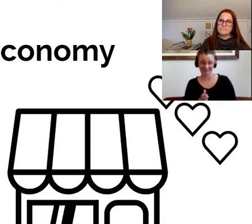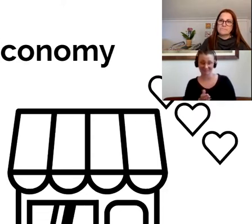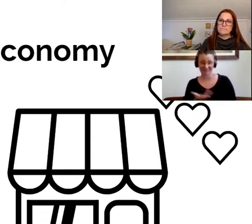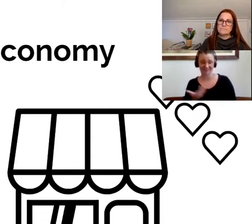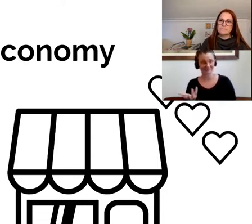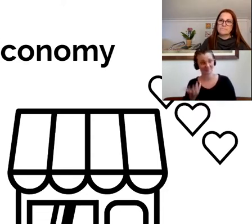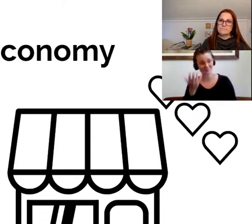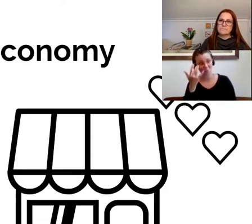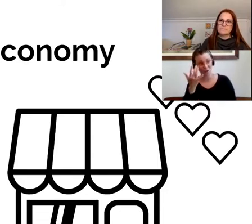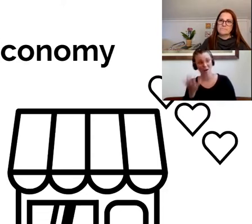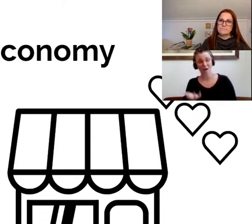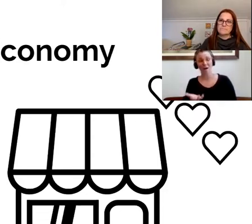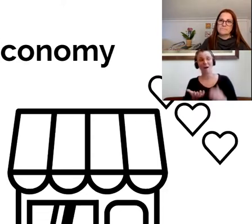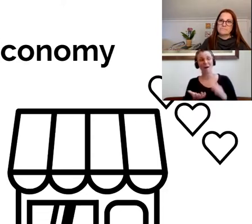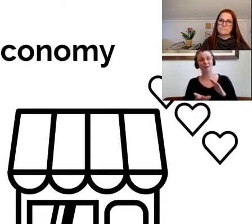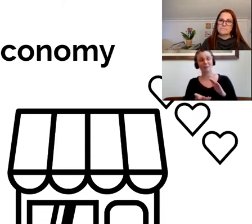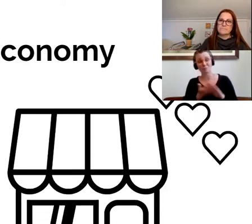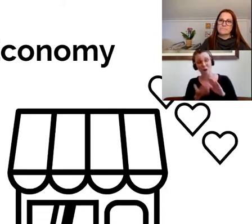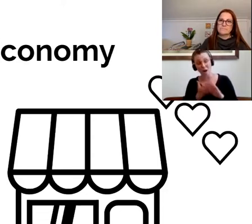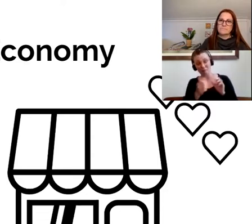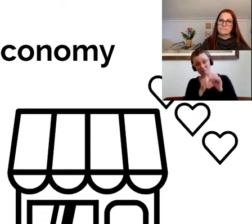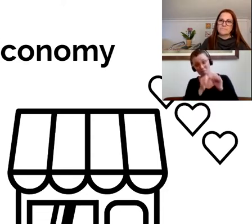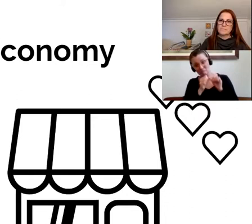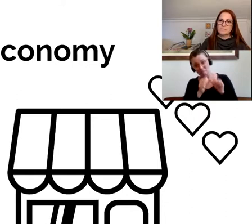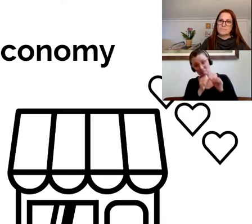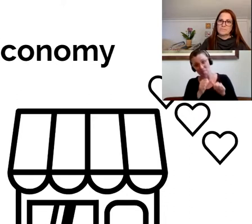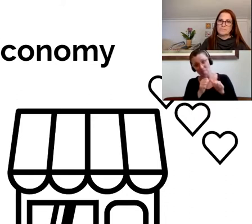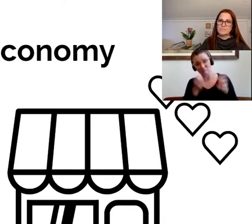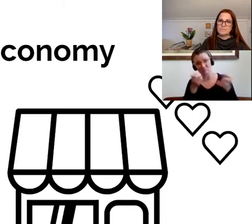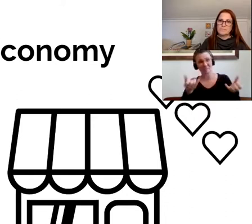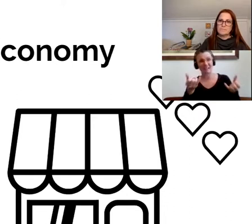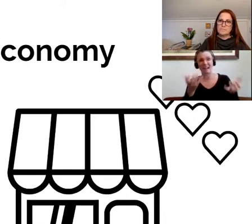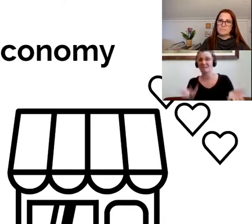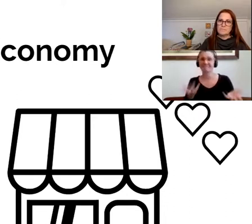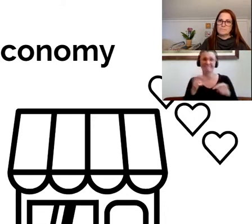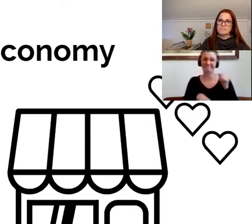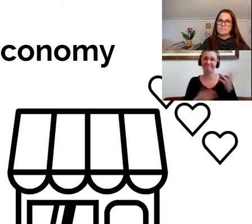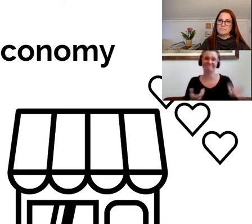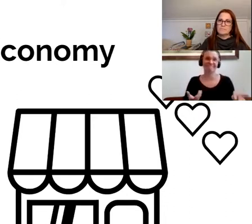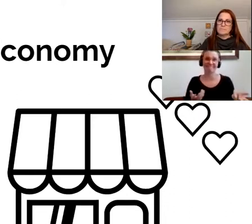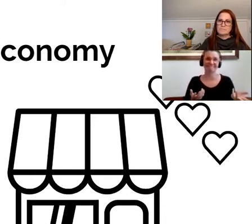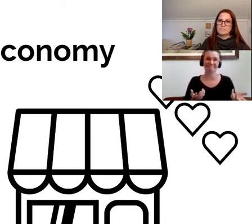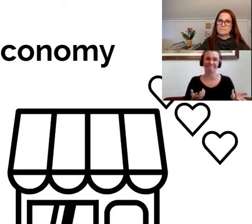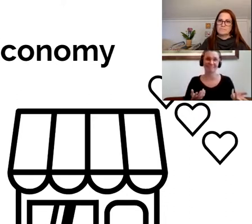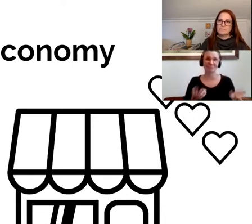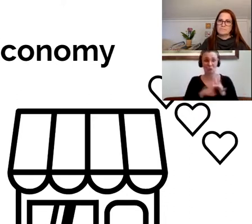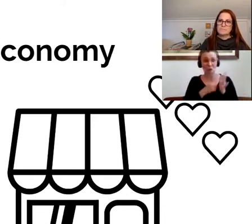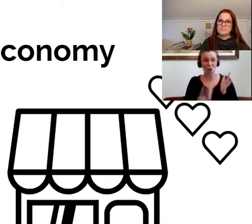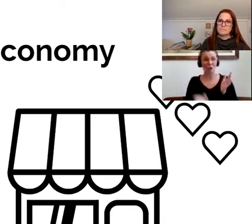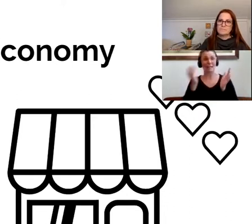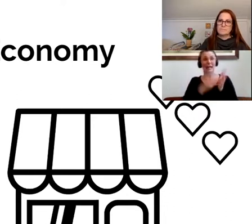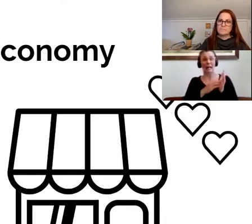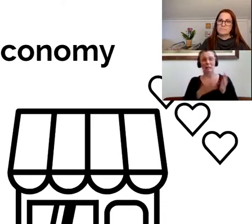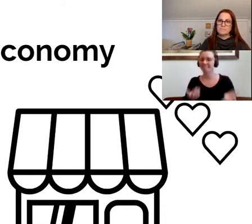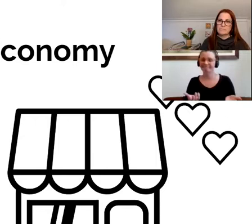difficult to run an establishment in that industry and you just can't flick a switch and start it all over again. And in addition